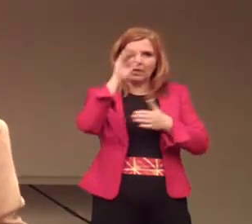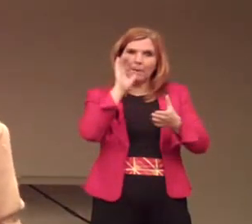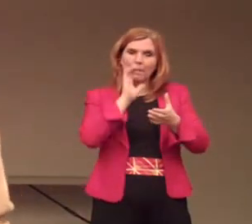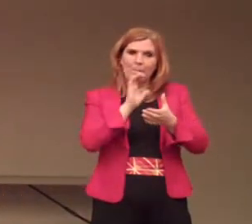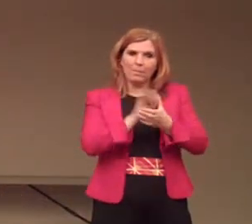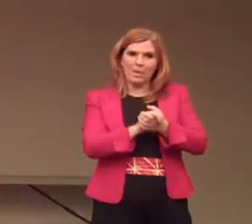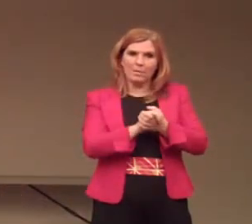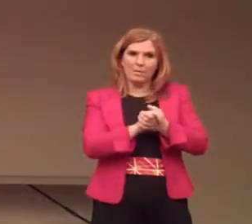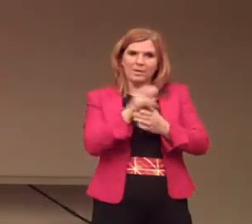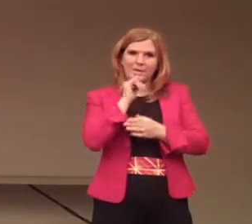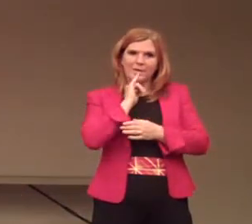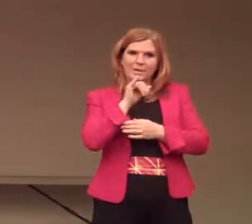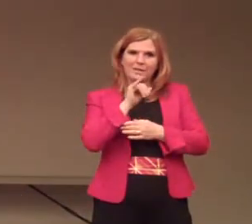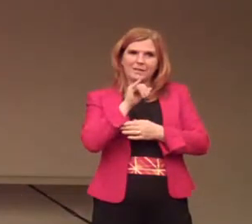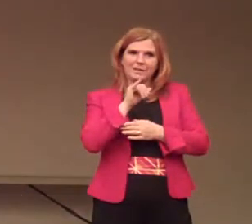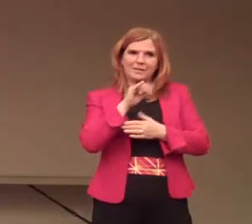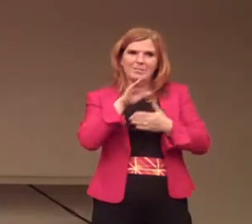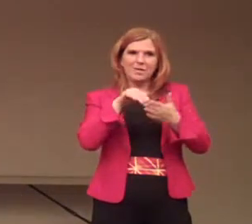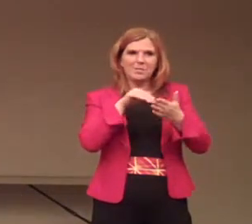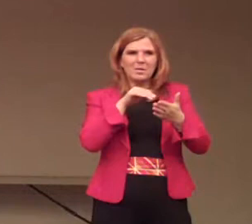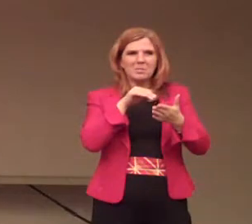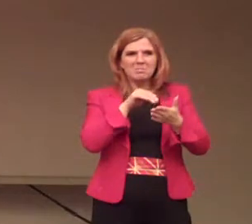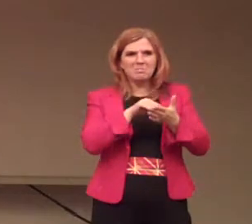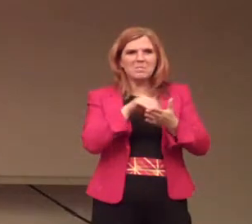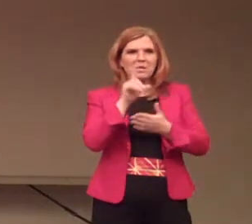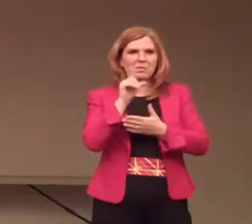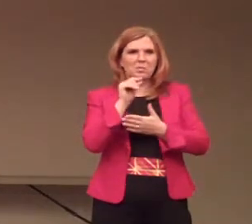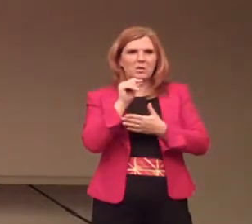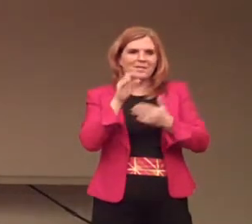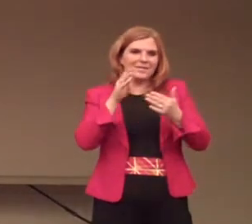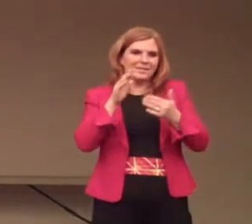is mid to late 20s.